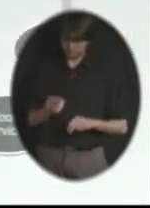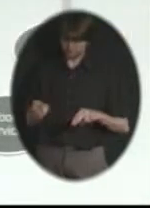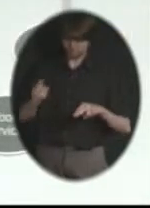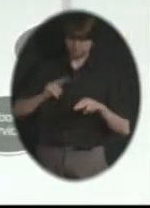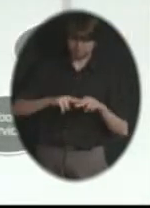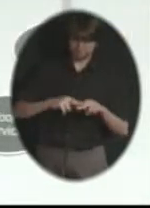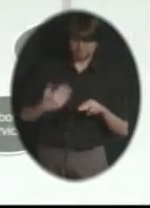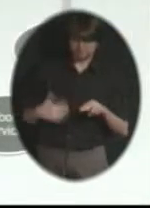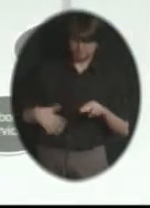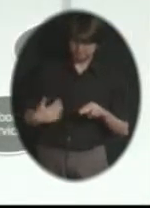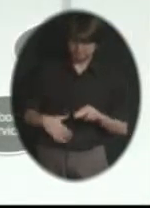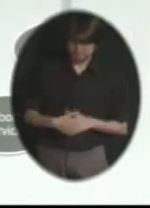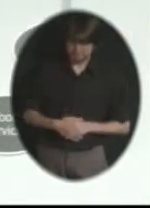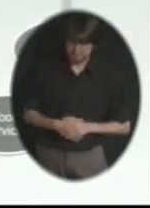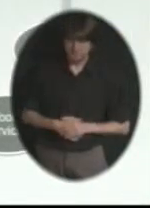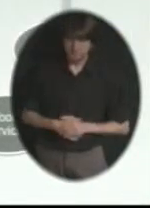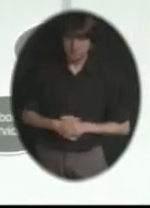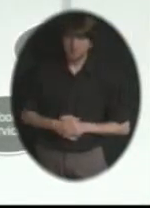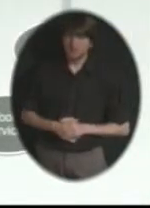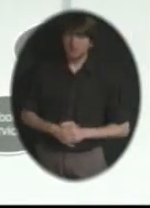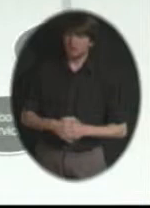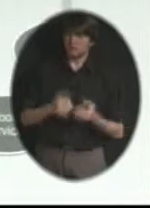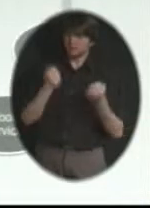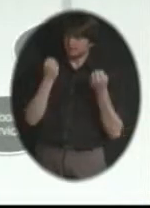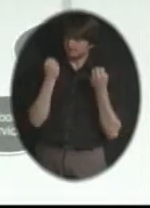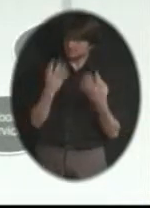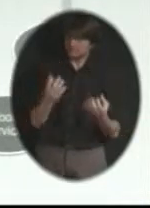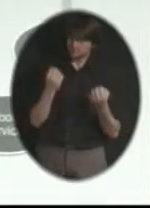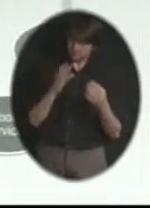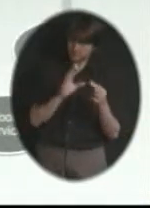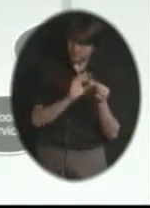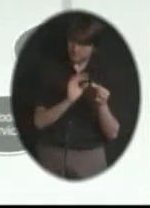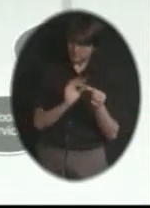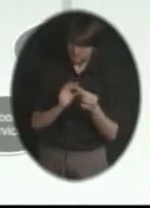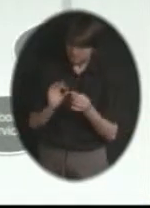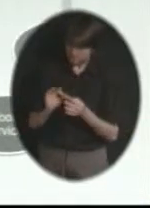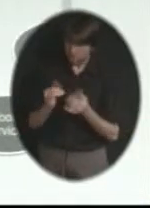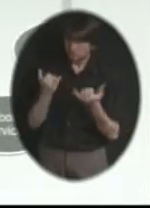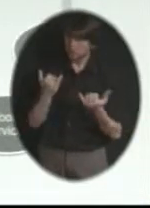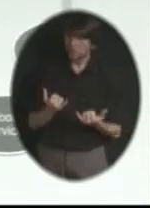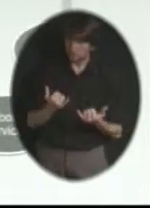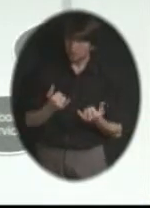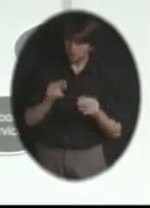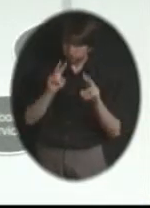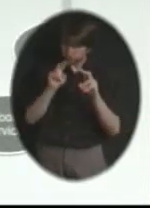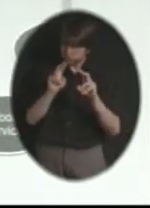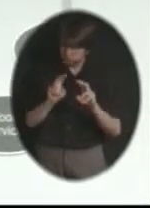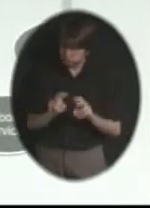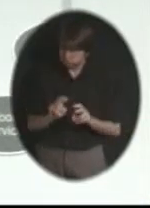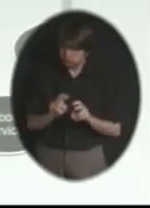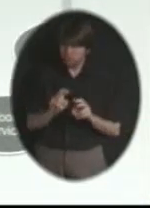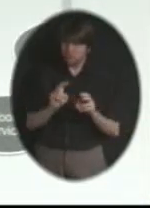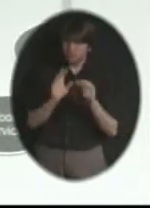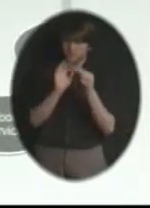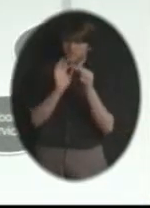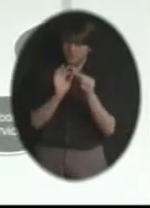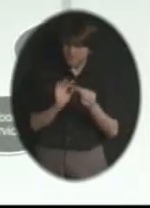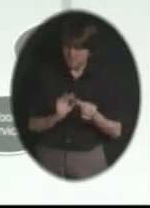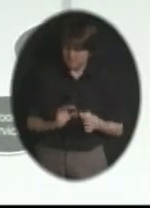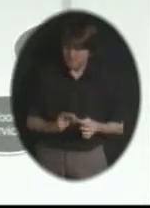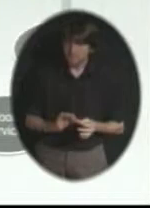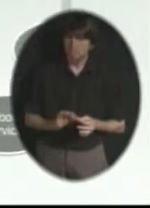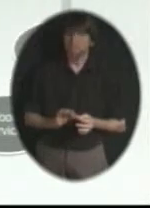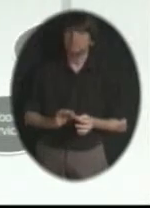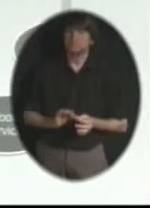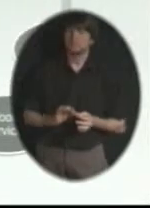Well, we had lots of comments, and we are just now analyzing those comments. Read Align, for example, analyzes and looks